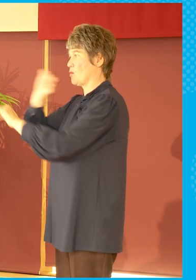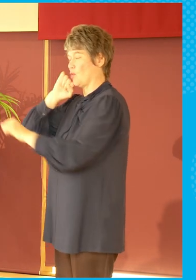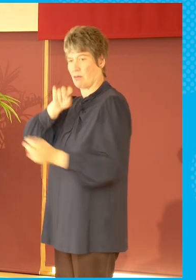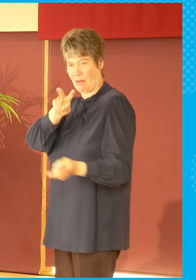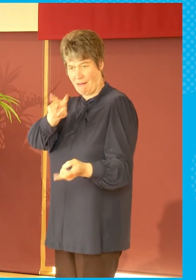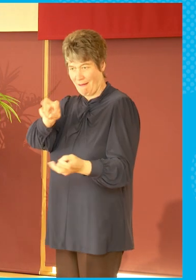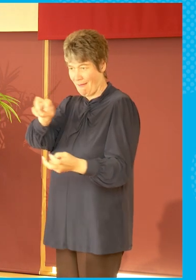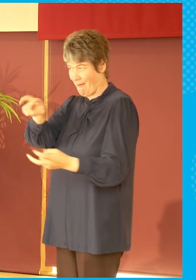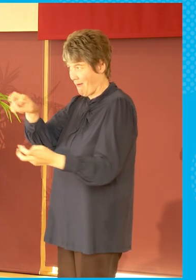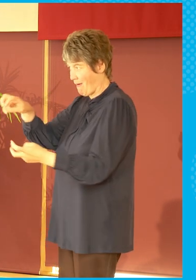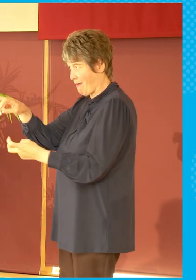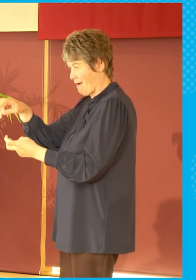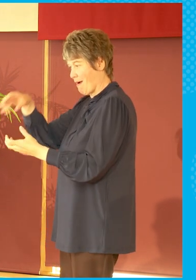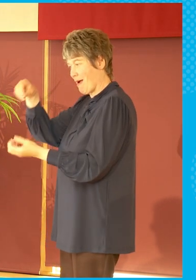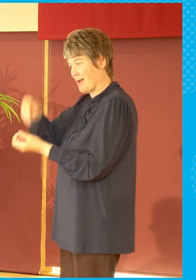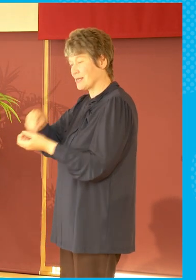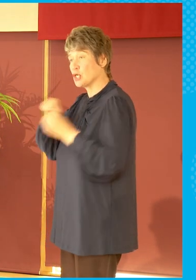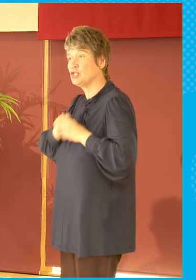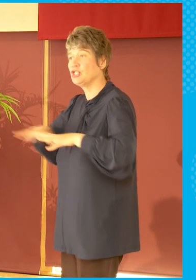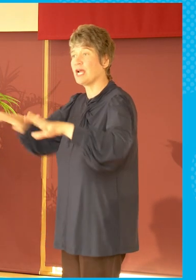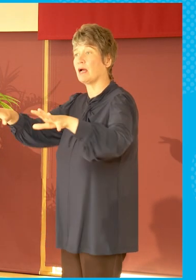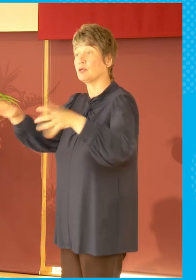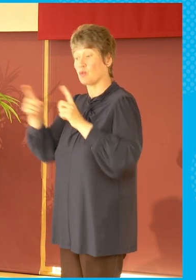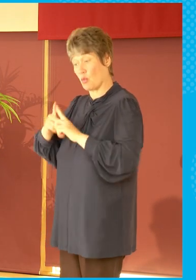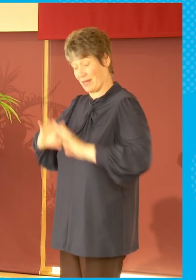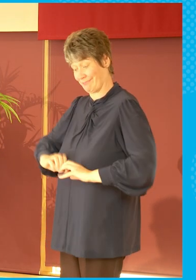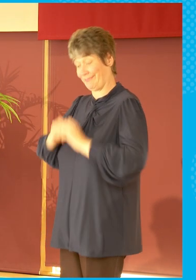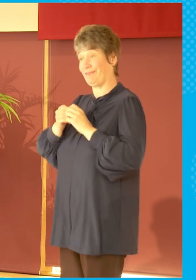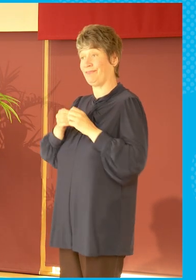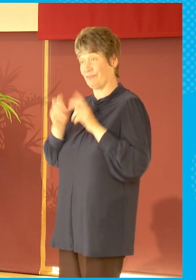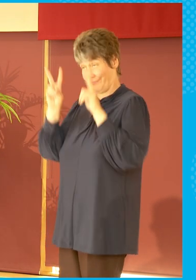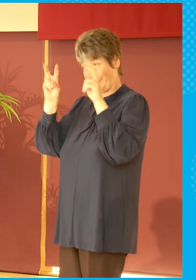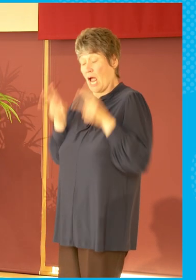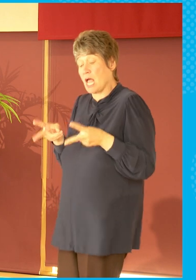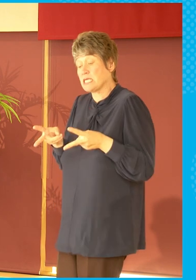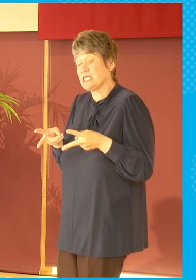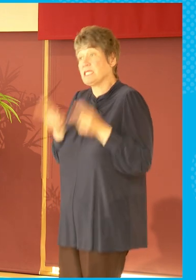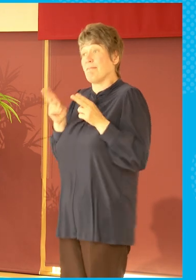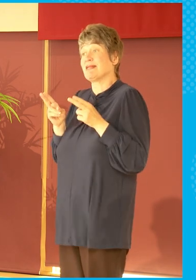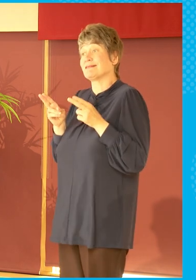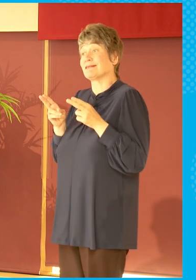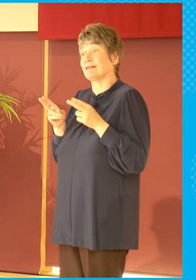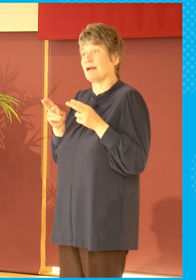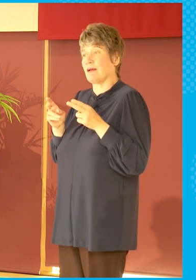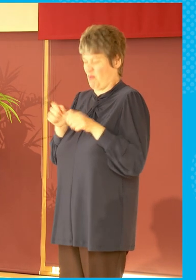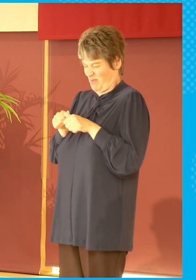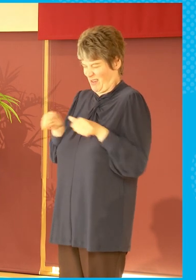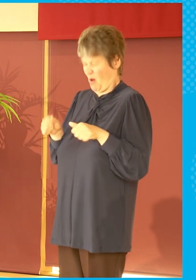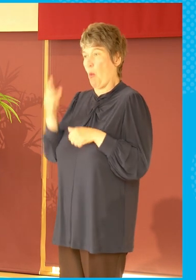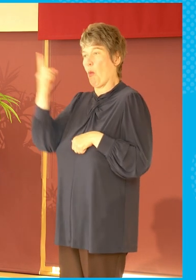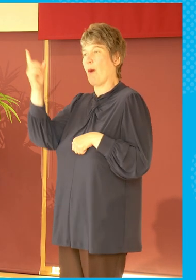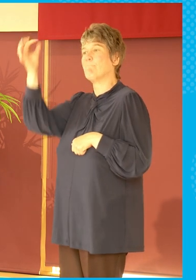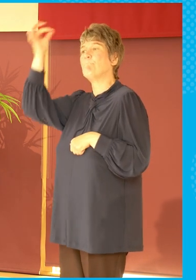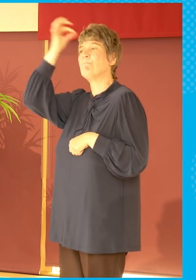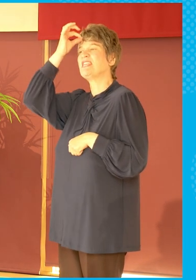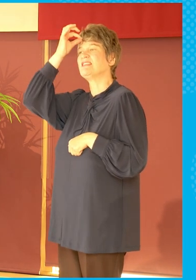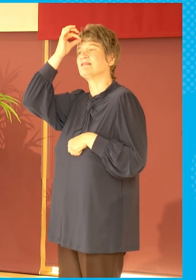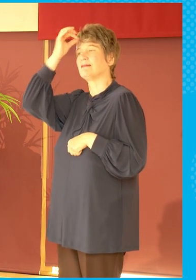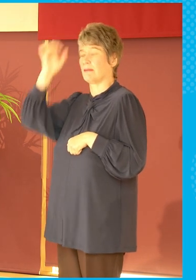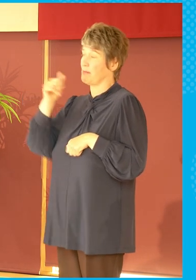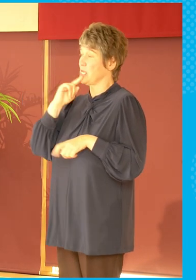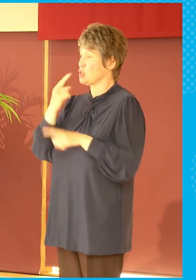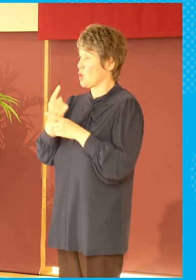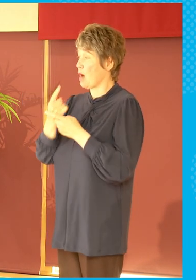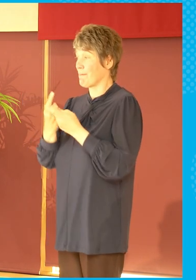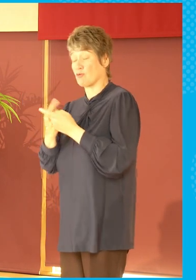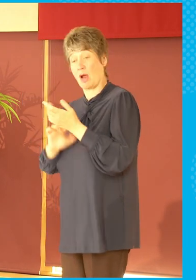one minute snippets on each subject, let's say, you know, culturism or racism or whatever it